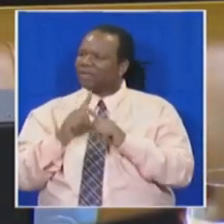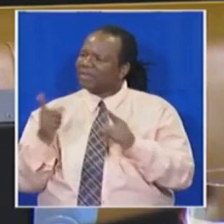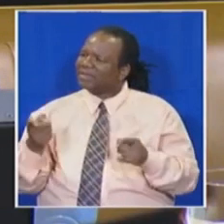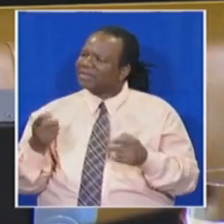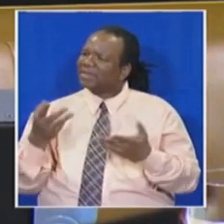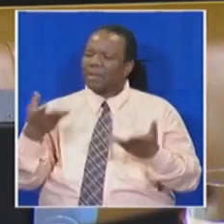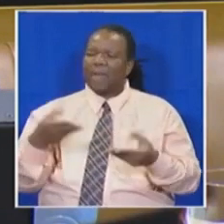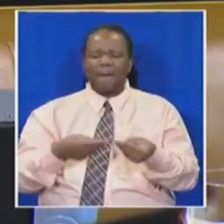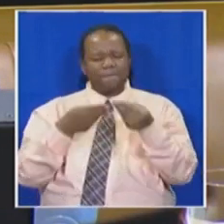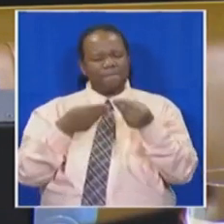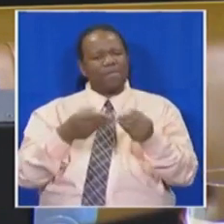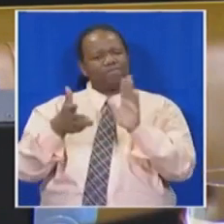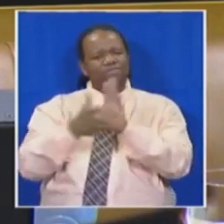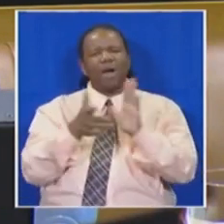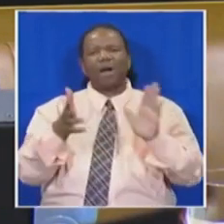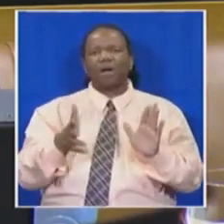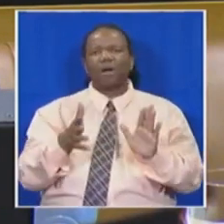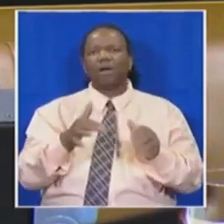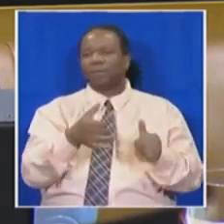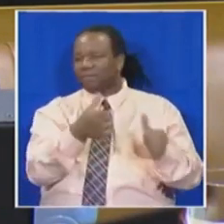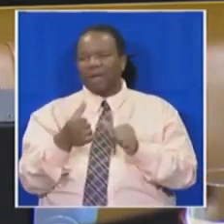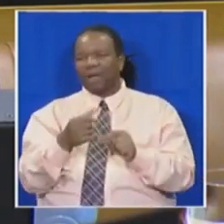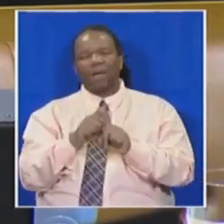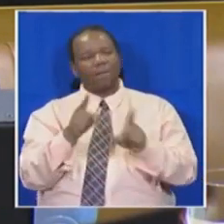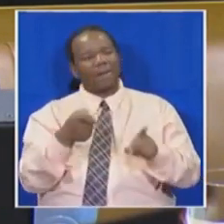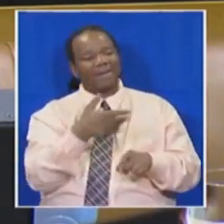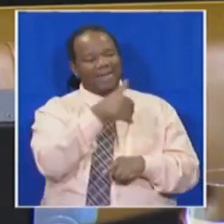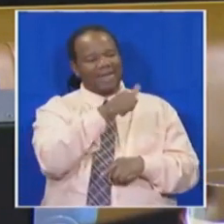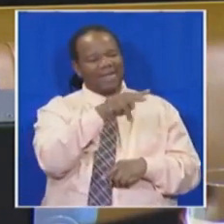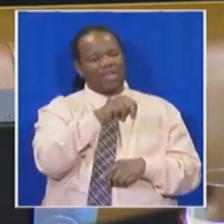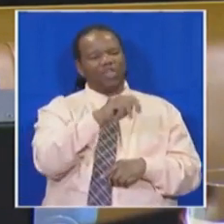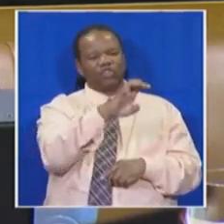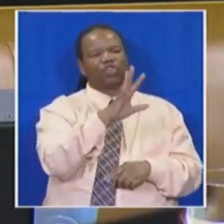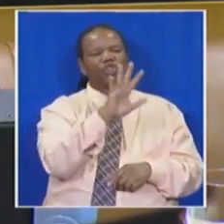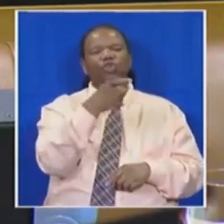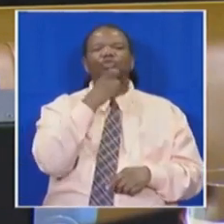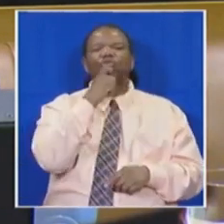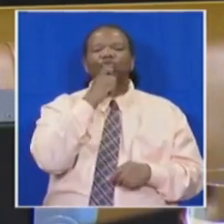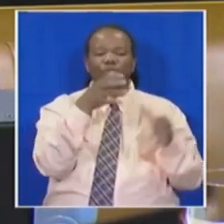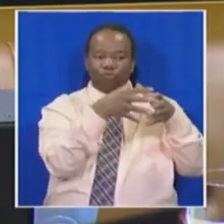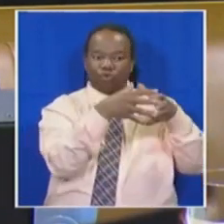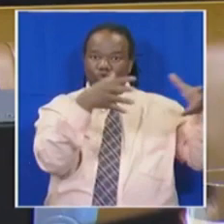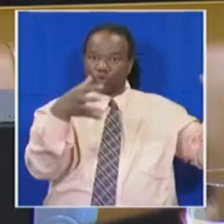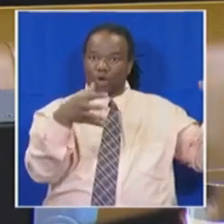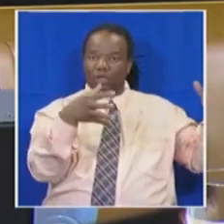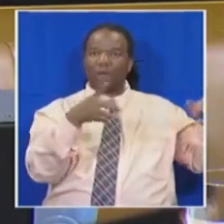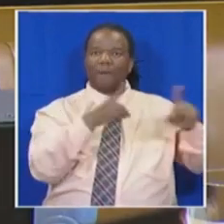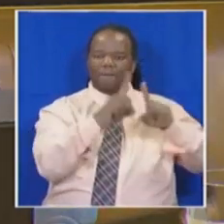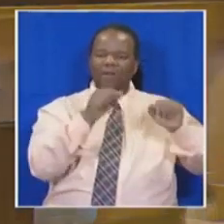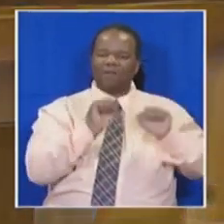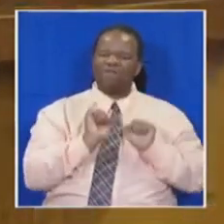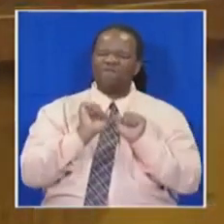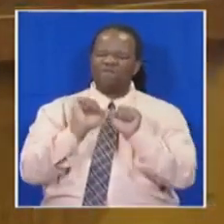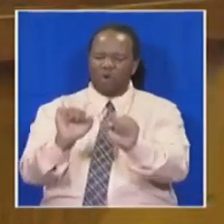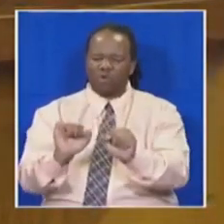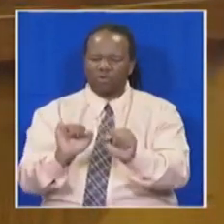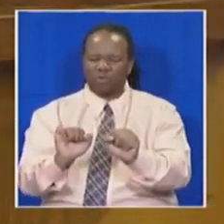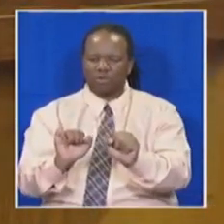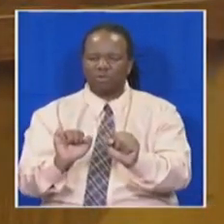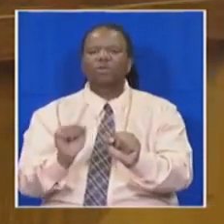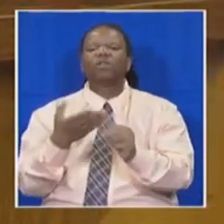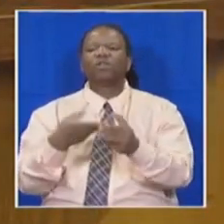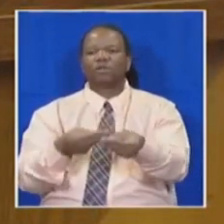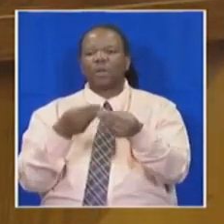bill. Yet once again, the ANC used its majority to defy sanity by bulldozing the bill through parliamentary processes.